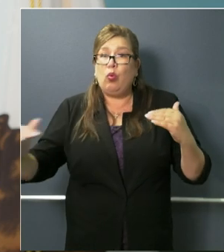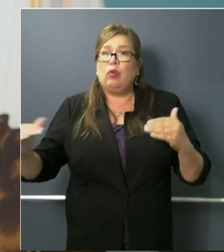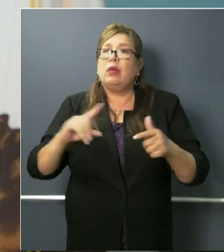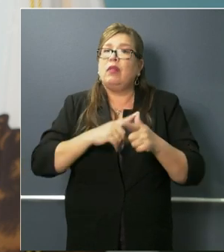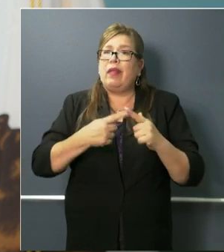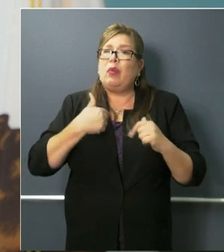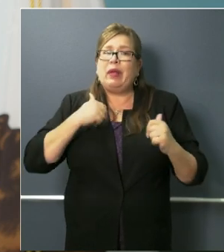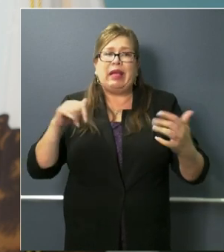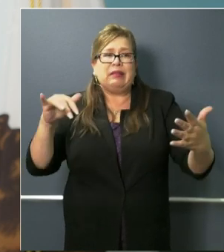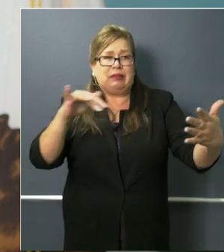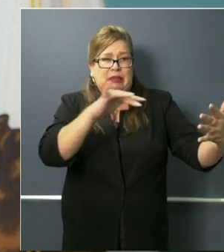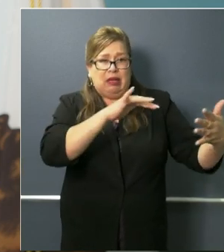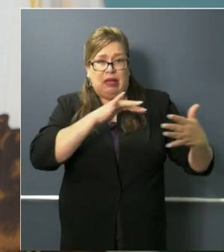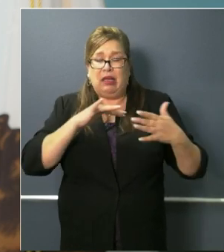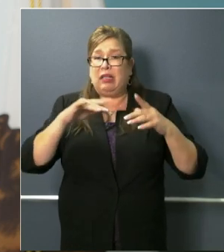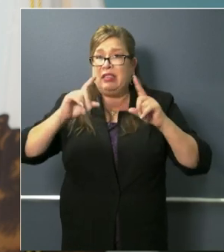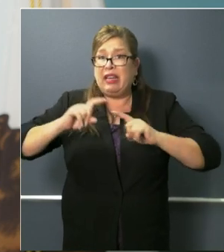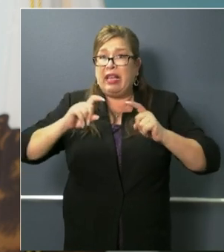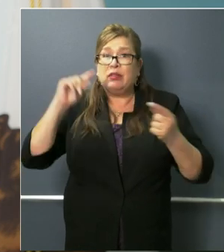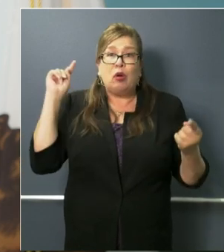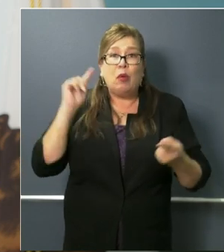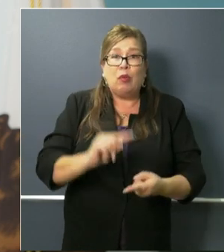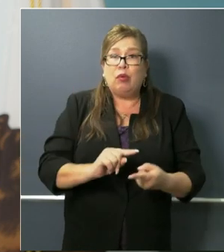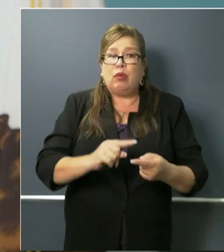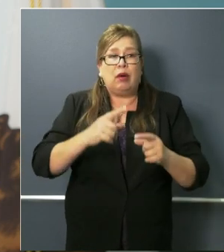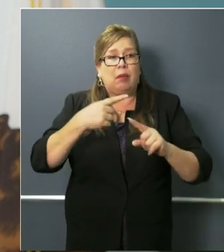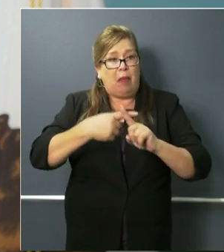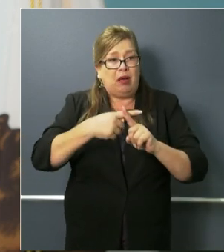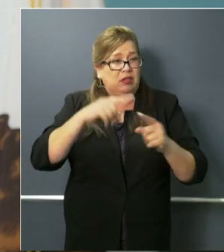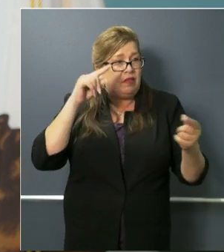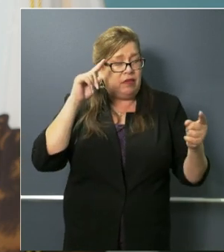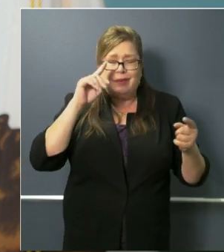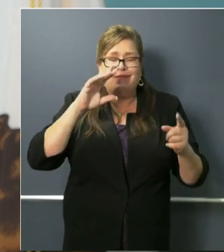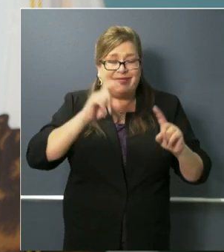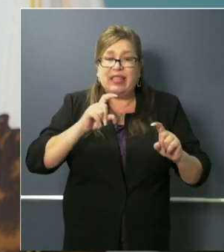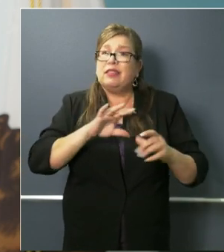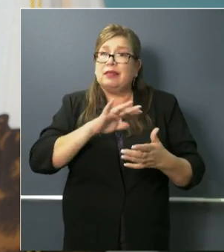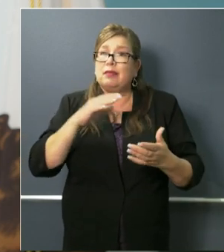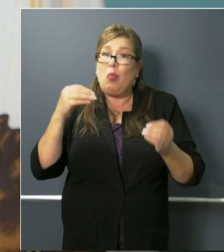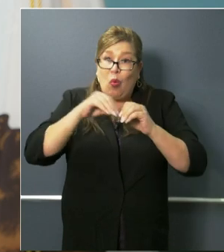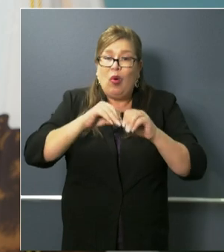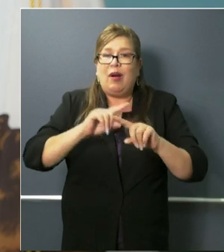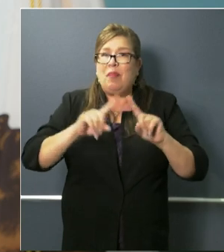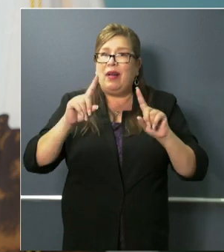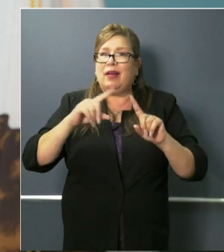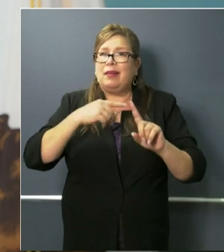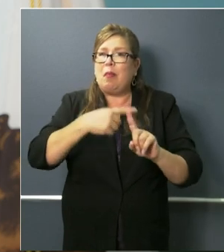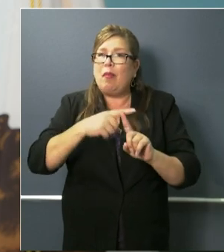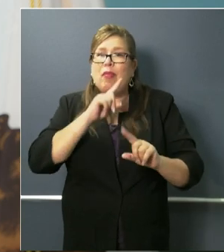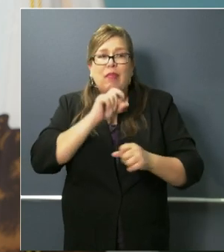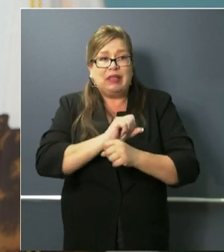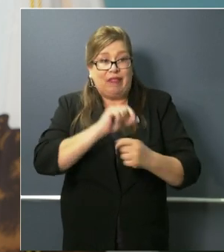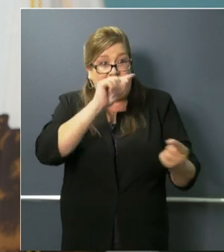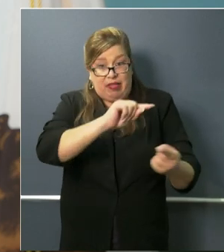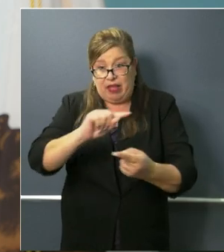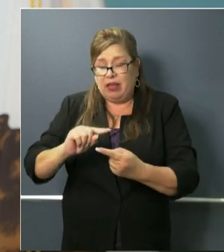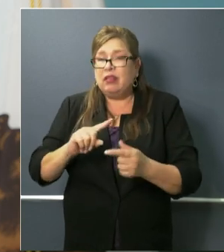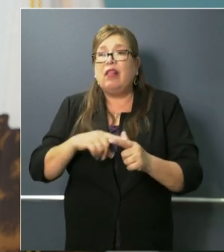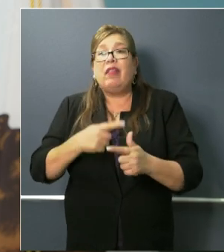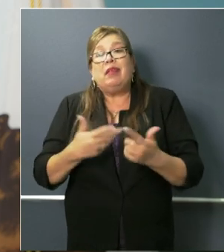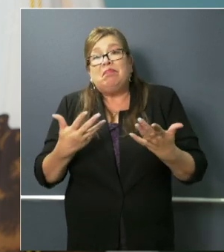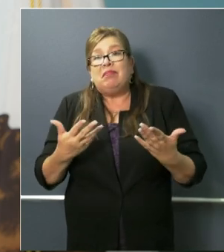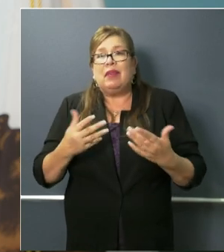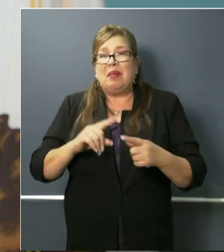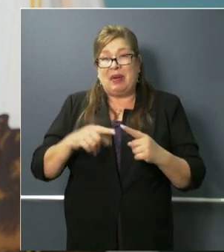appropriate and right now i'm just focusing on the media but that's not something i anticipate happening in the next few